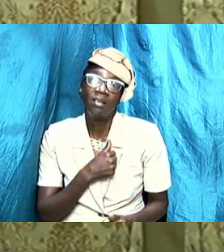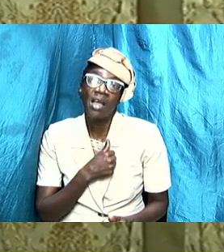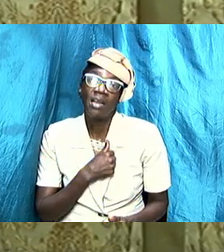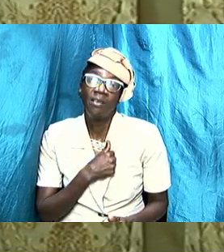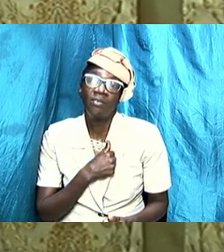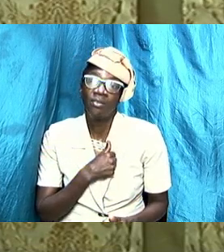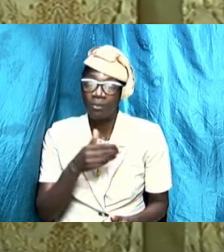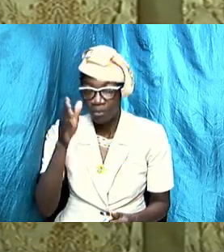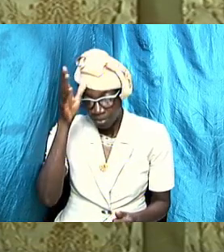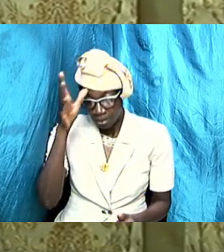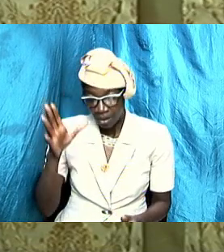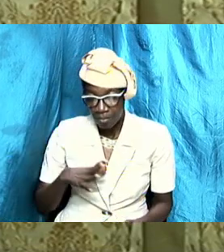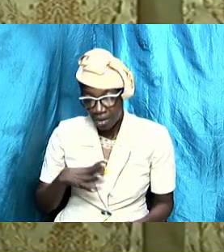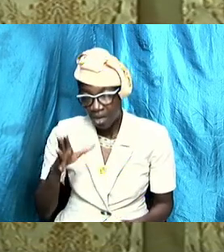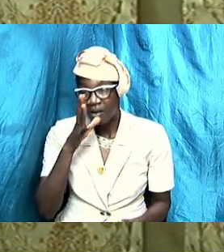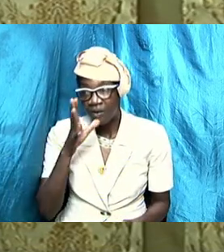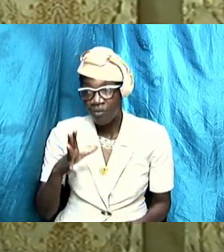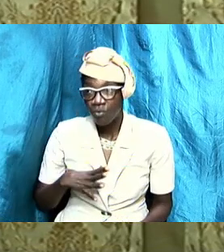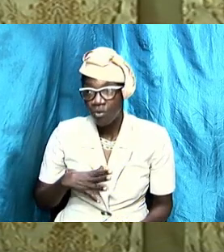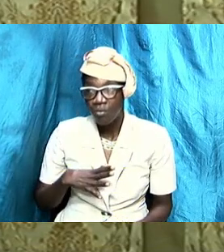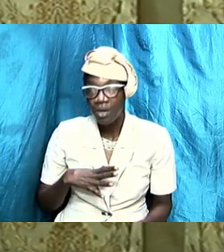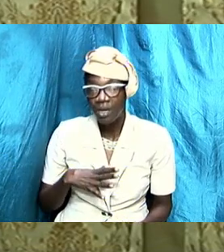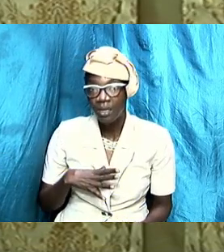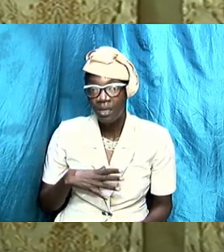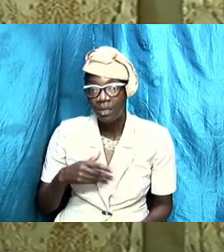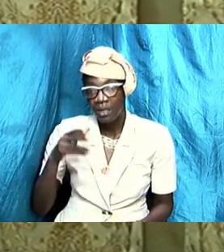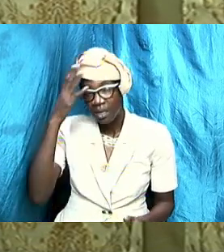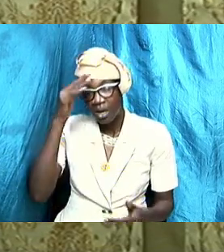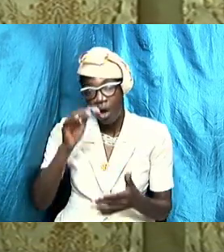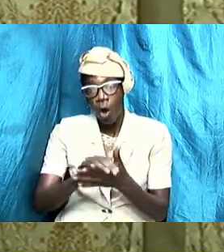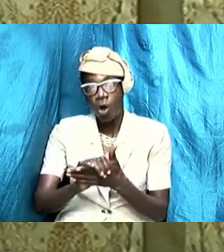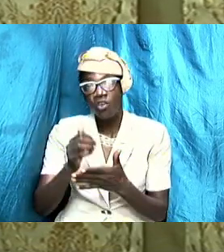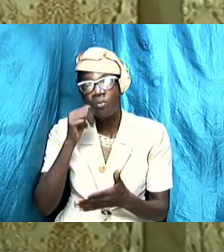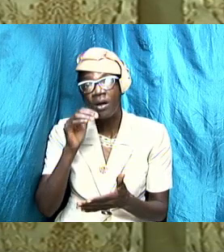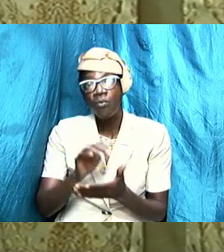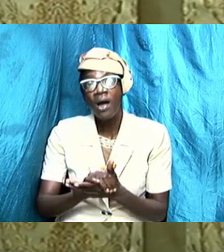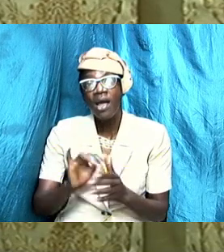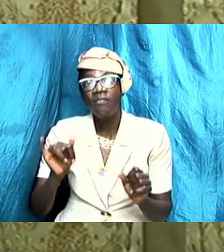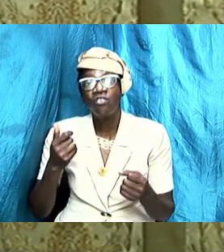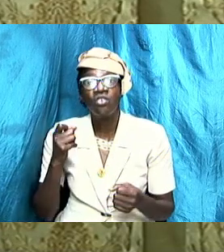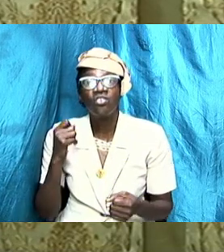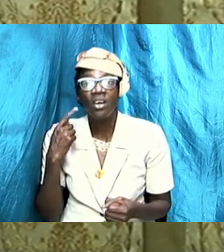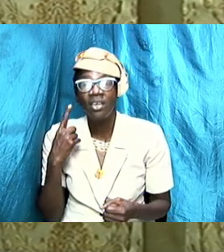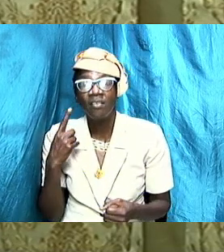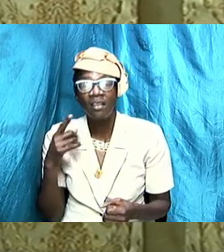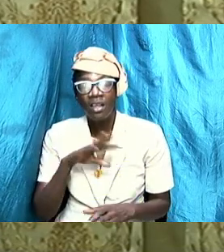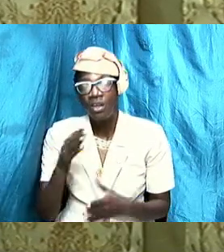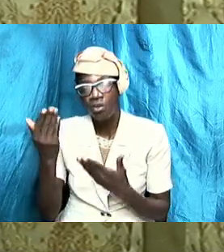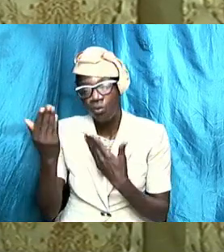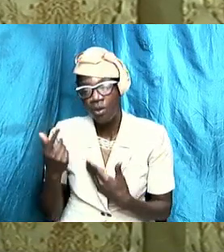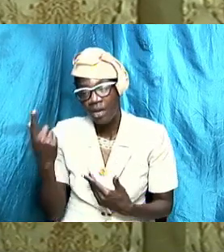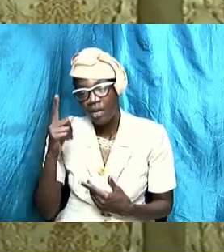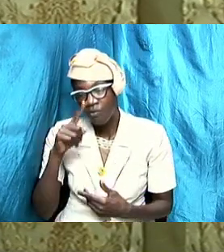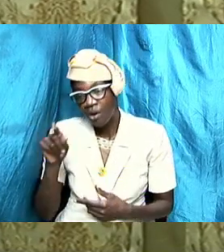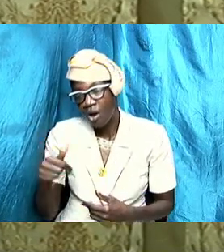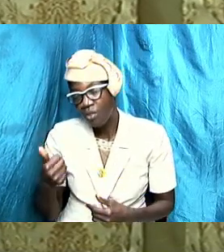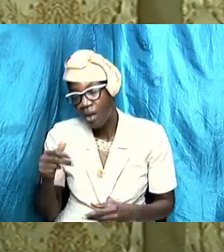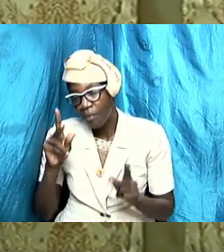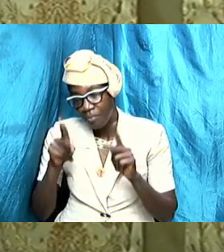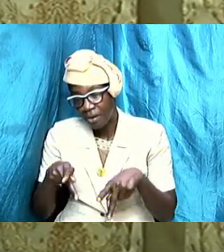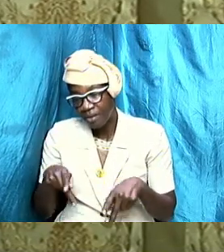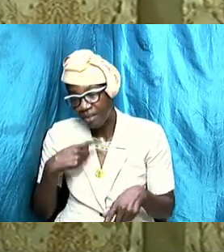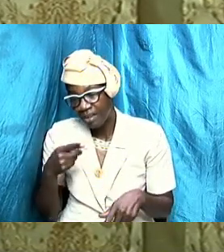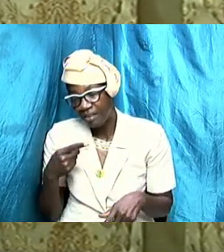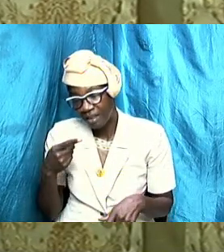man as a woman as a husband or as a wife just understand don't wait for the other person and say boy